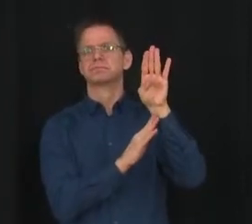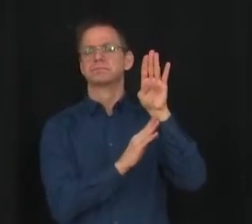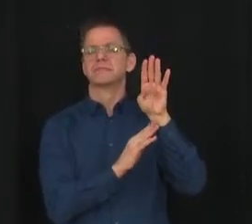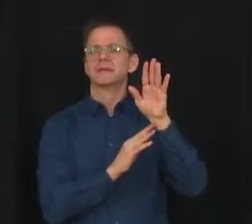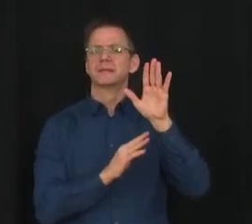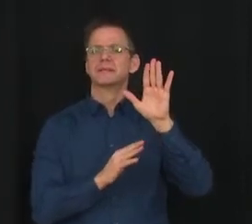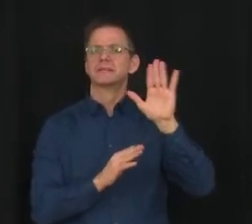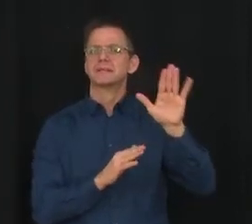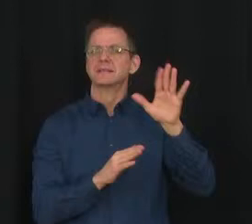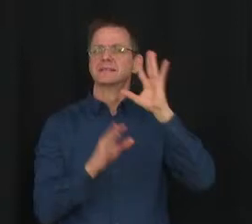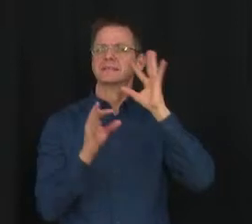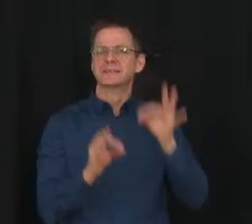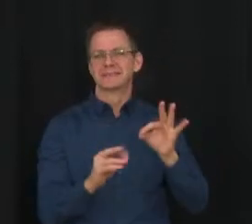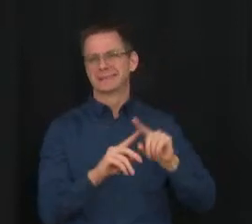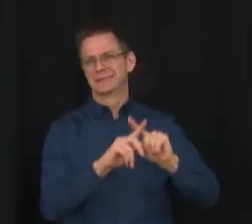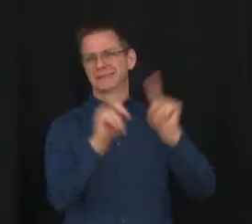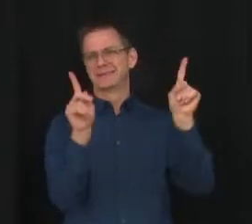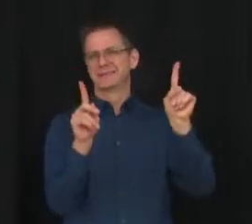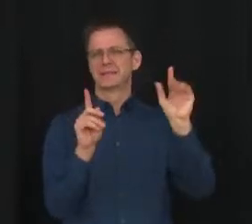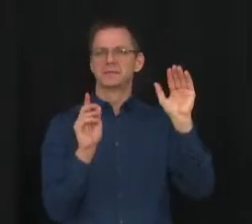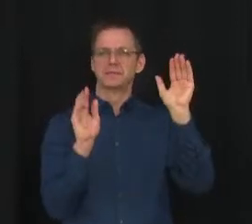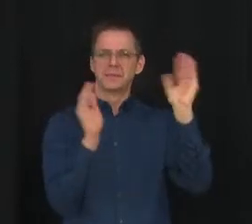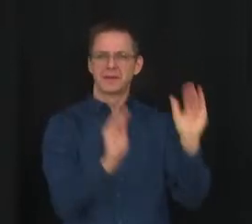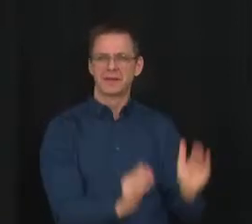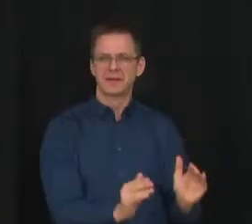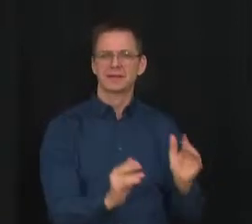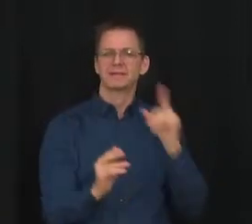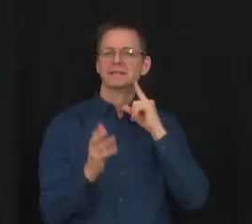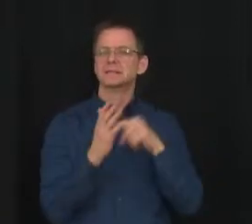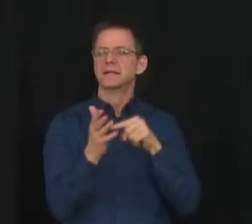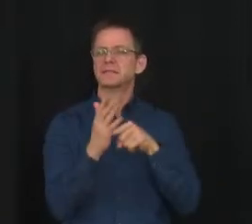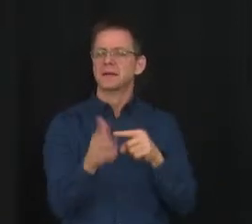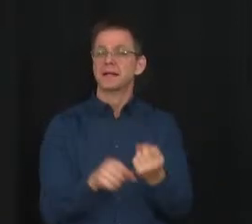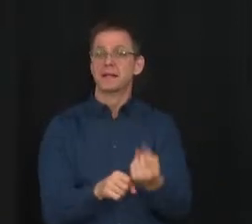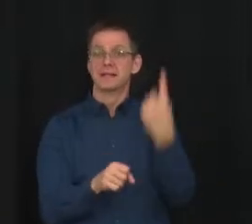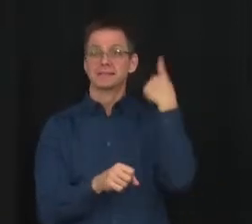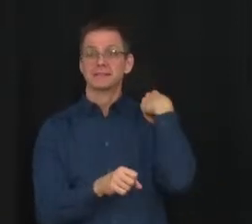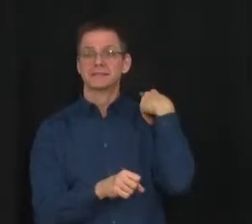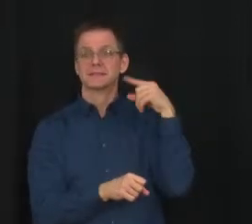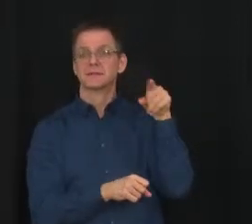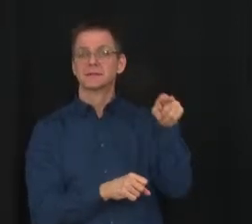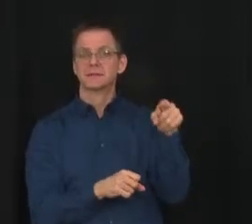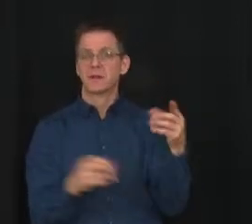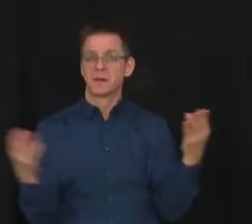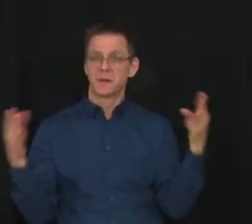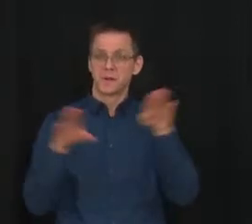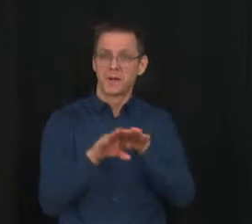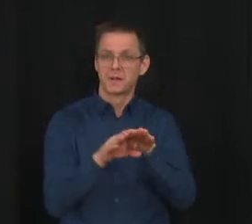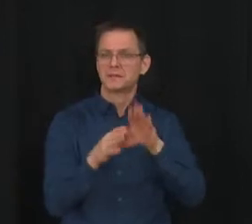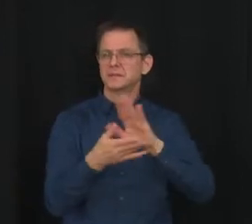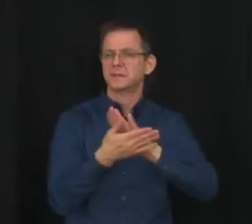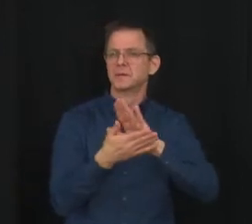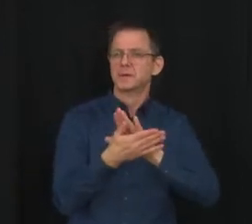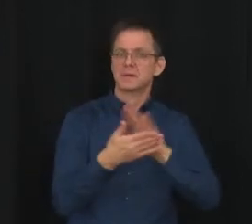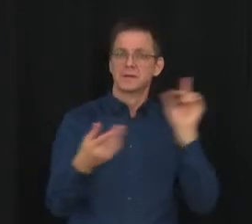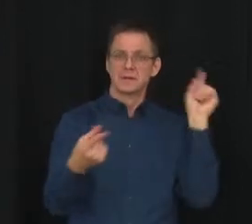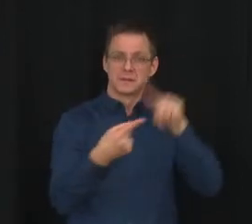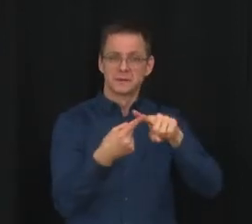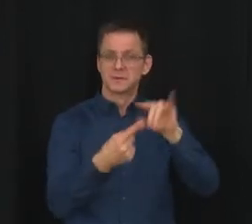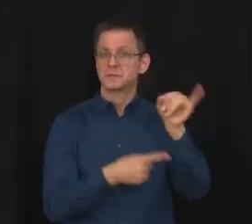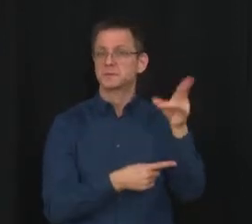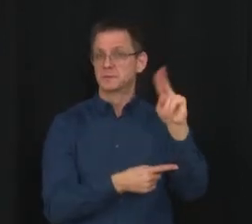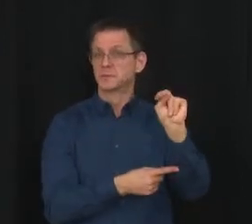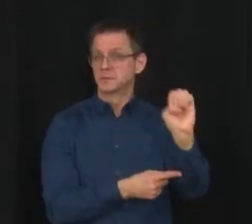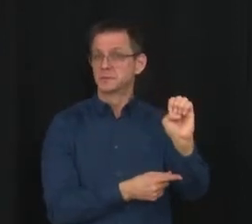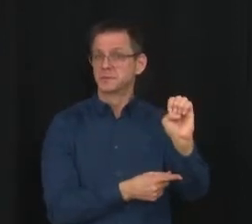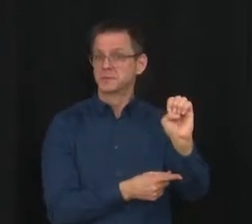year they had their students out right till the end of the school year. They only returned to in-person learning in September. So, you know, as much as we look